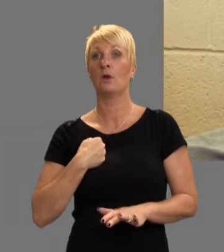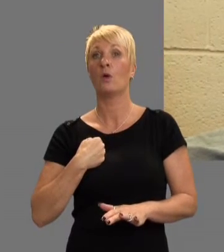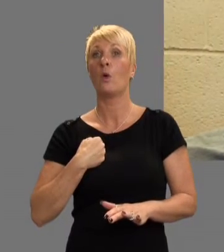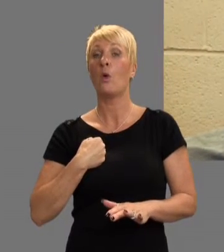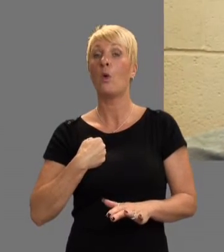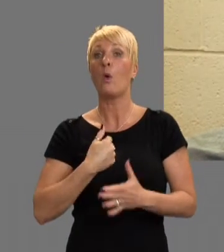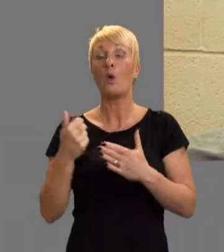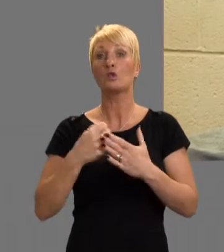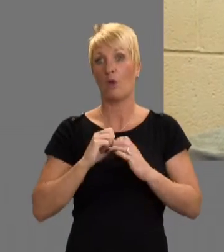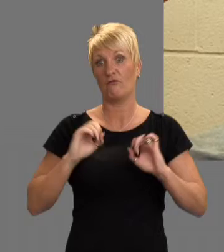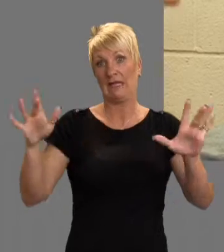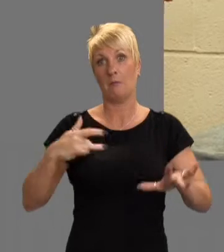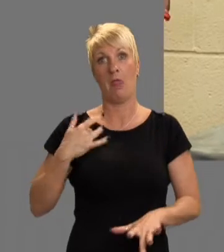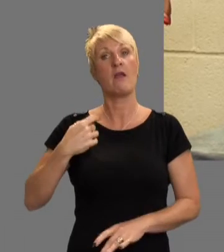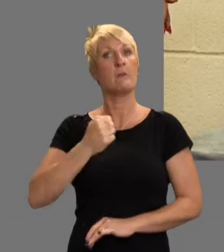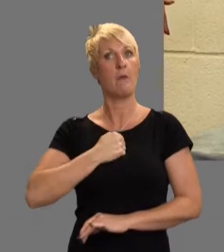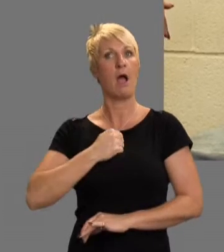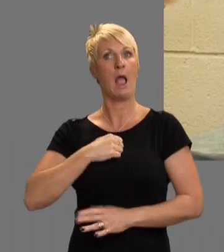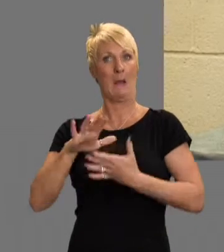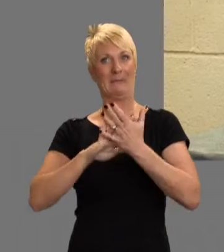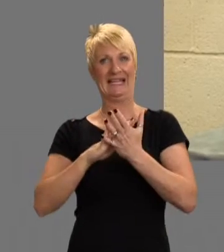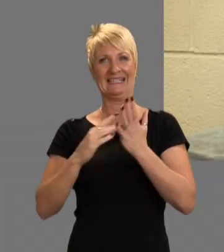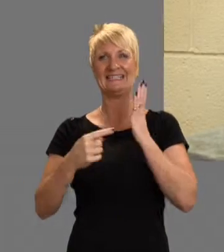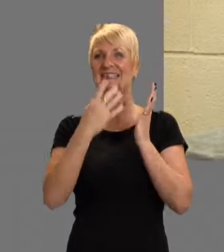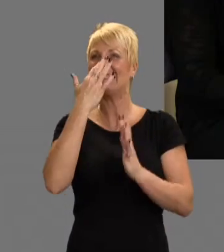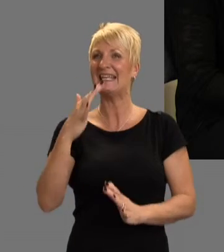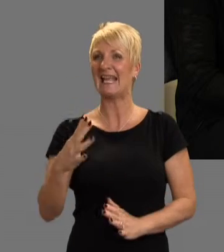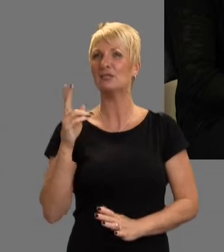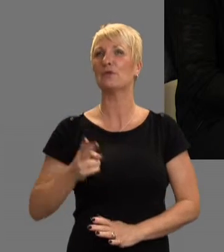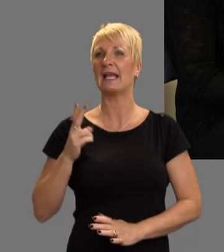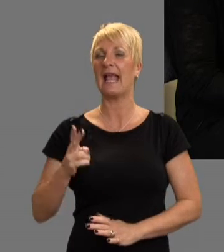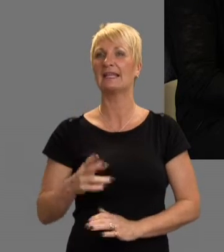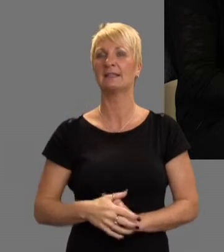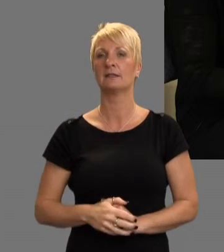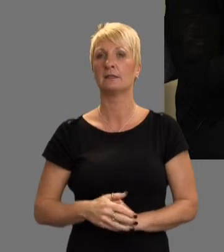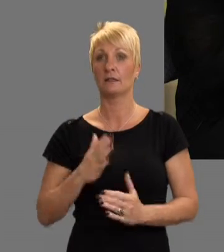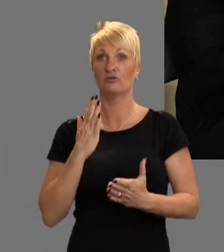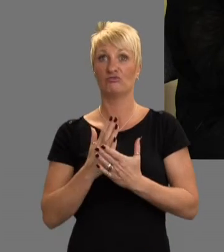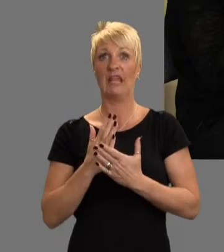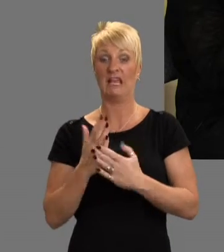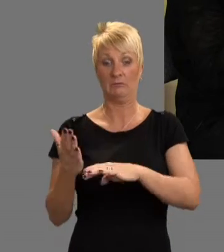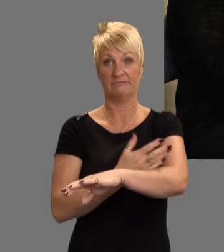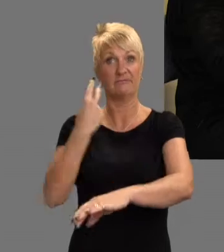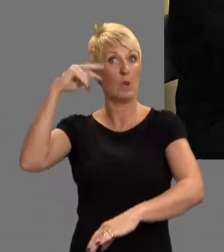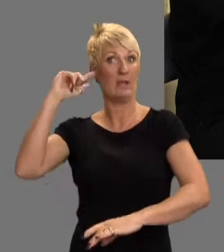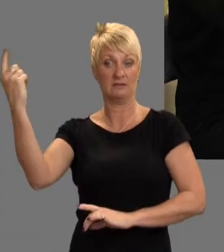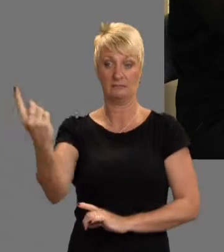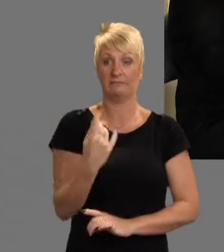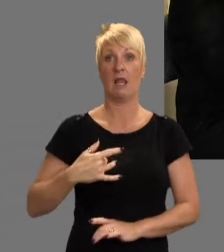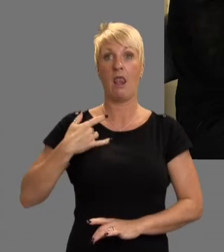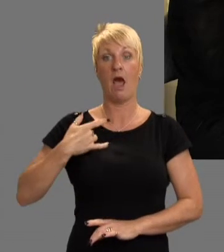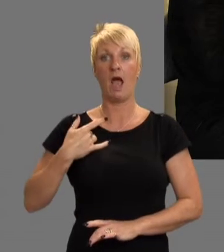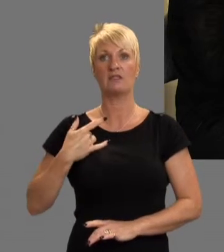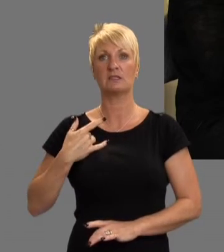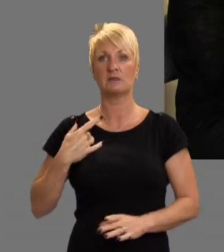giving me freedom in my life because I can, I can be a teenager again. And then really and truly before Louise come into our lives, we had